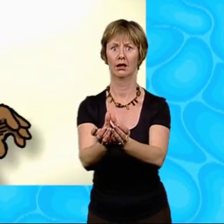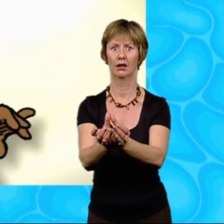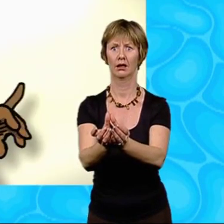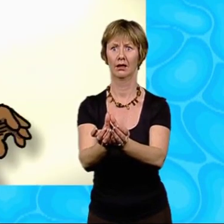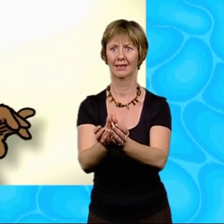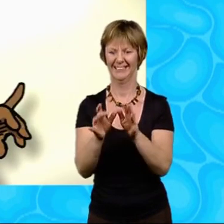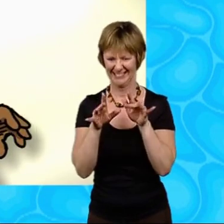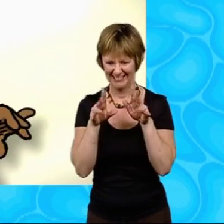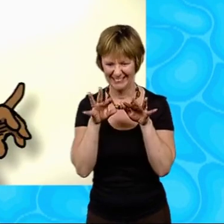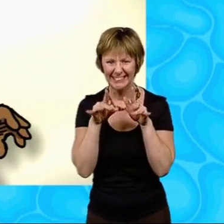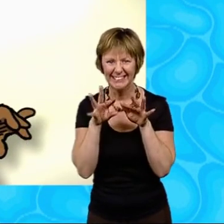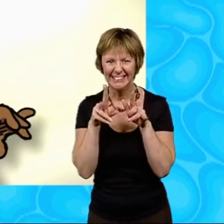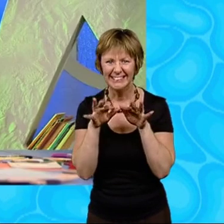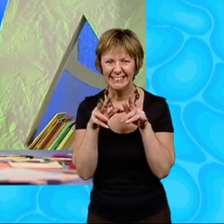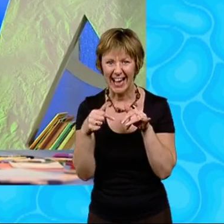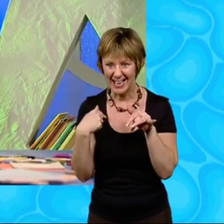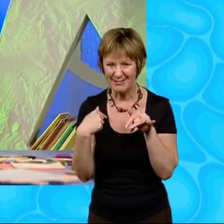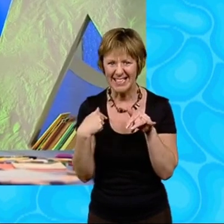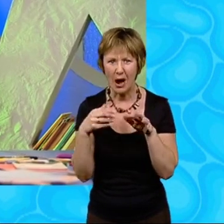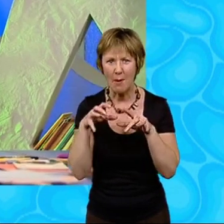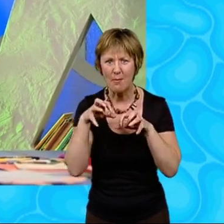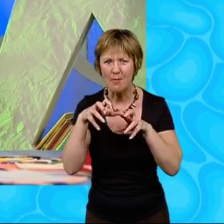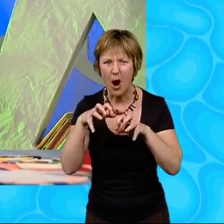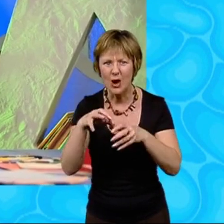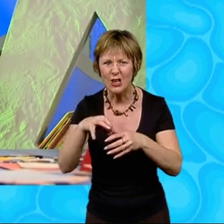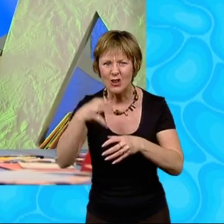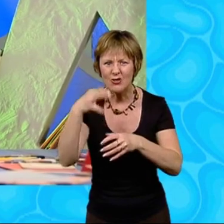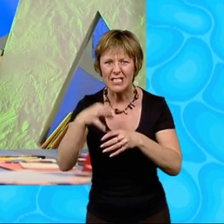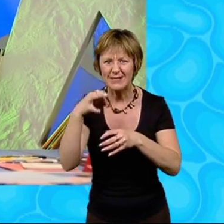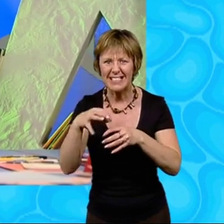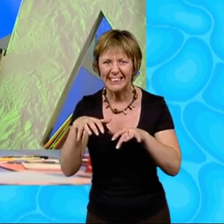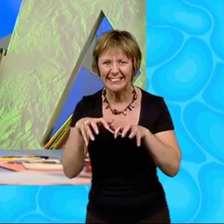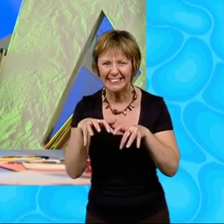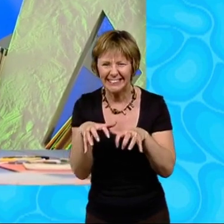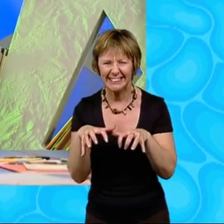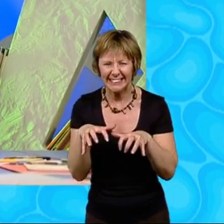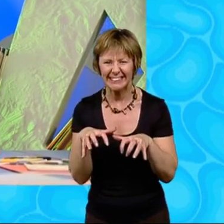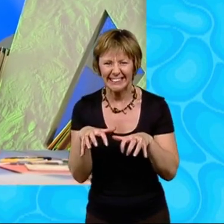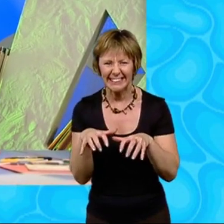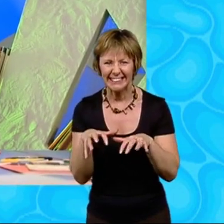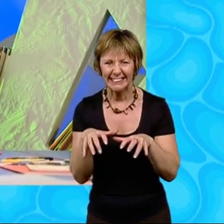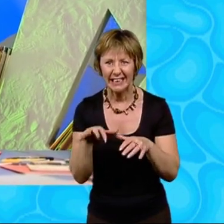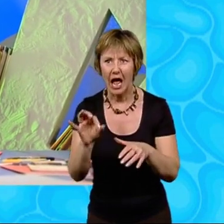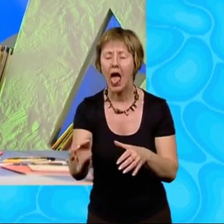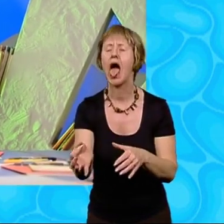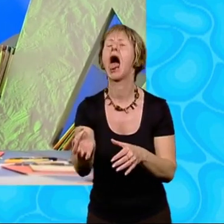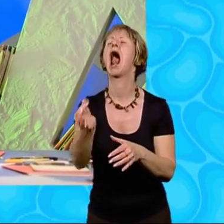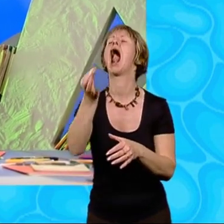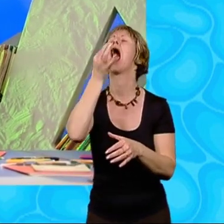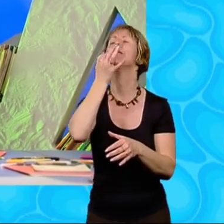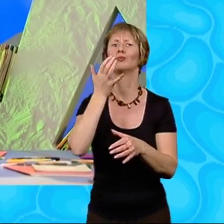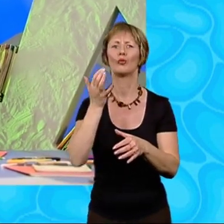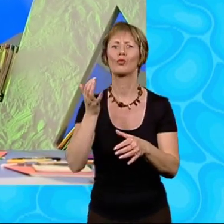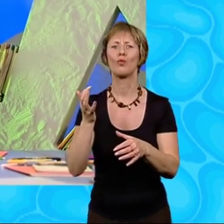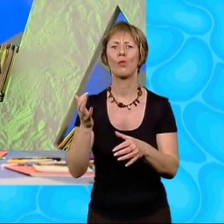I really am a monster crisp guzzler, I'm afraid, laughed Miss Porter. And she popped the crisps into her